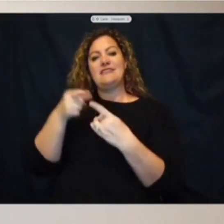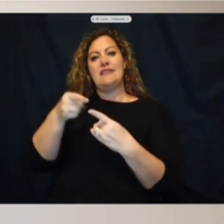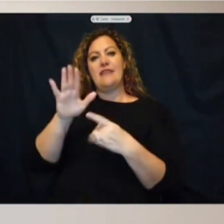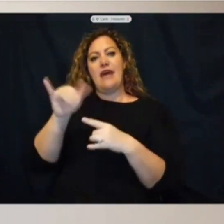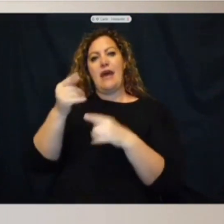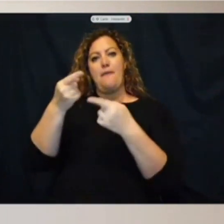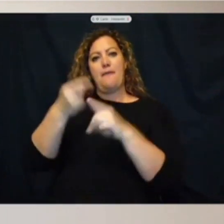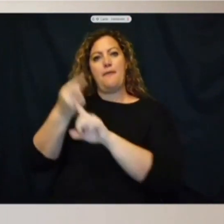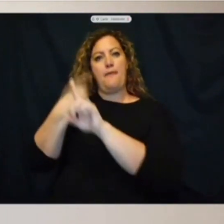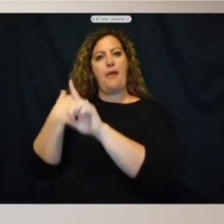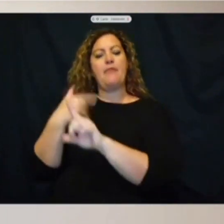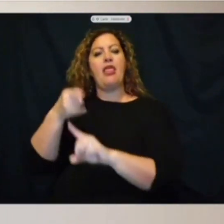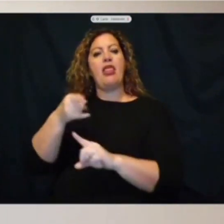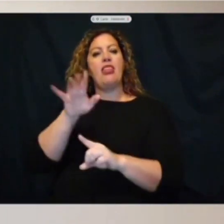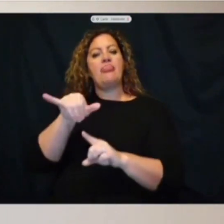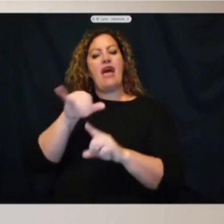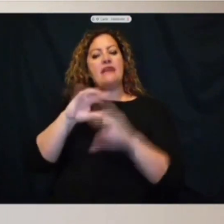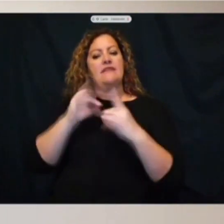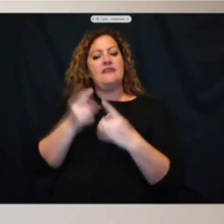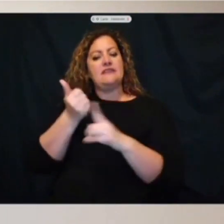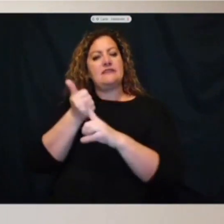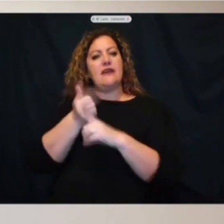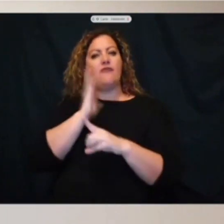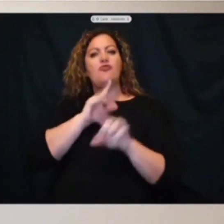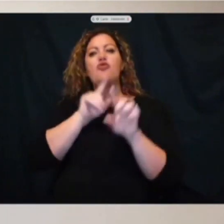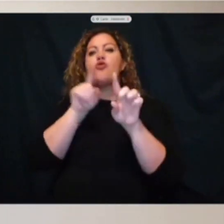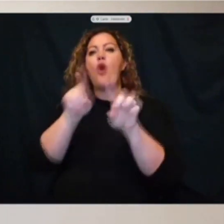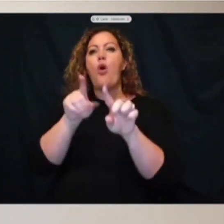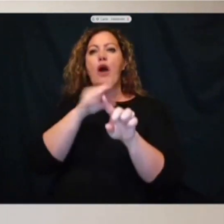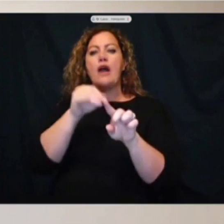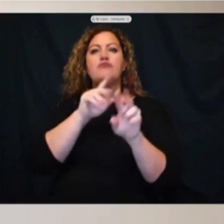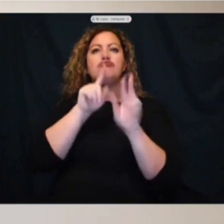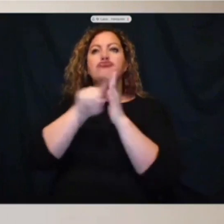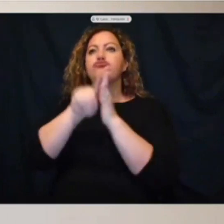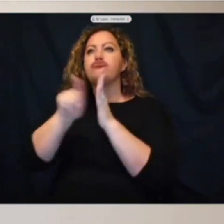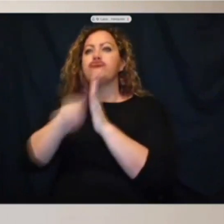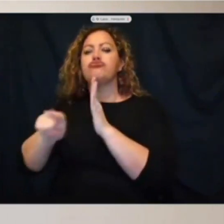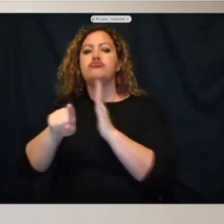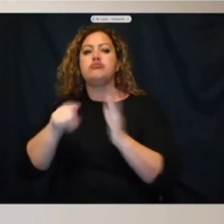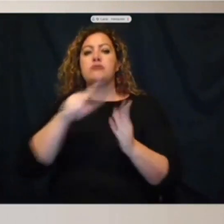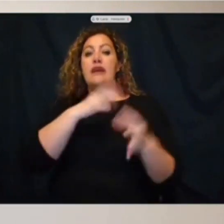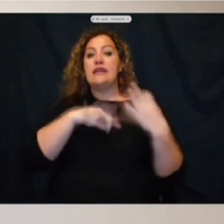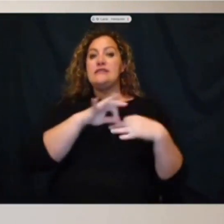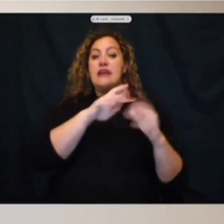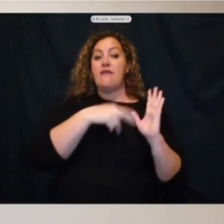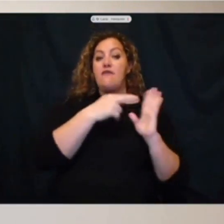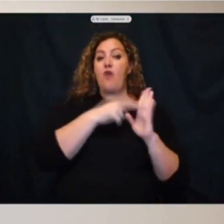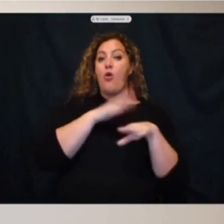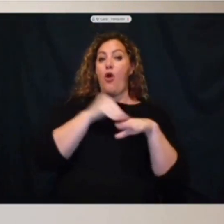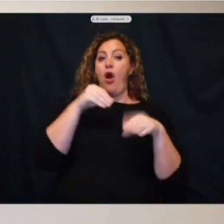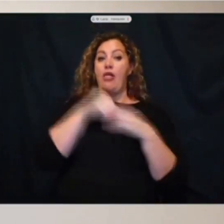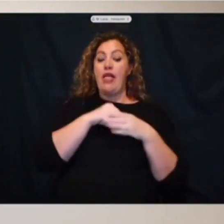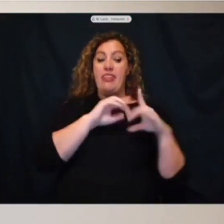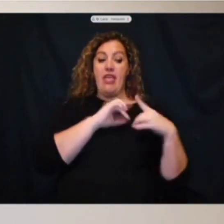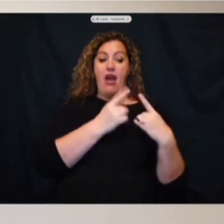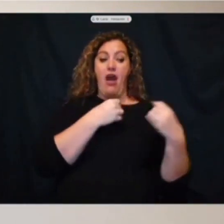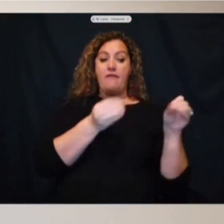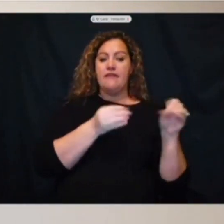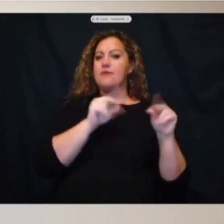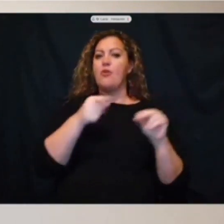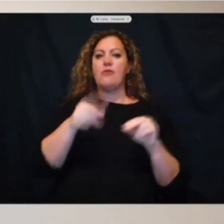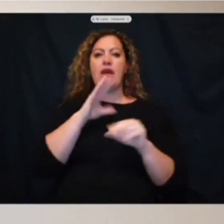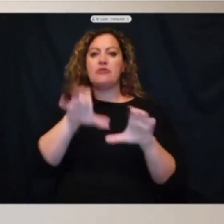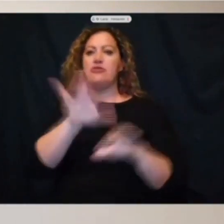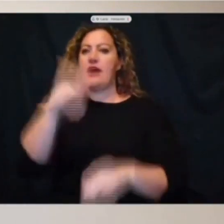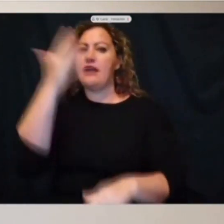calls in those communities where our officers will actually go out, and instead of doing a roll call in the division office, we'll do it right there in the community, right out front of everybody. That